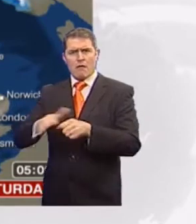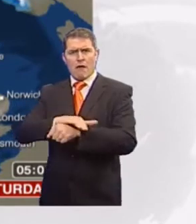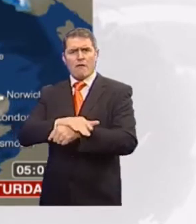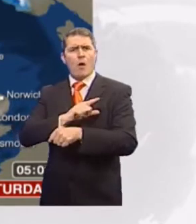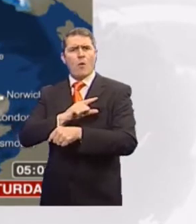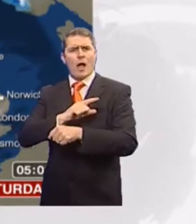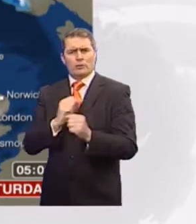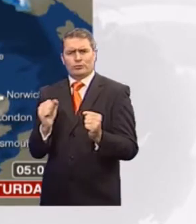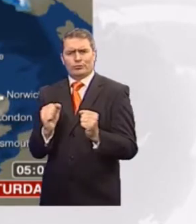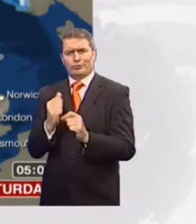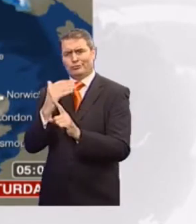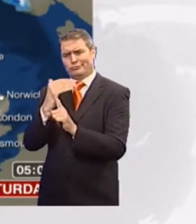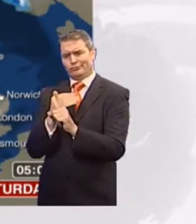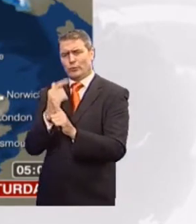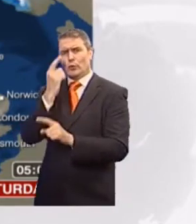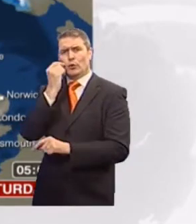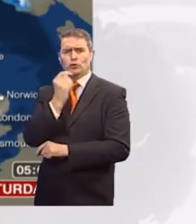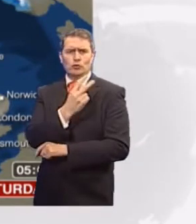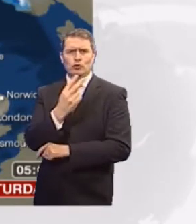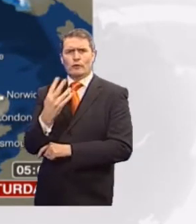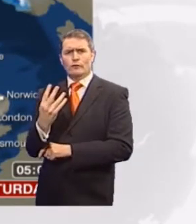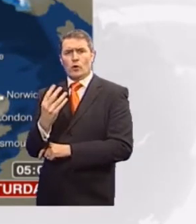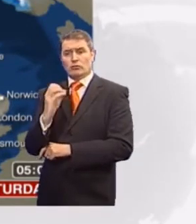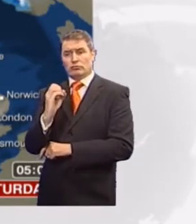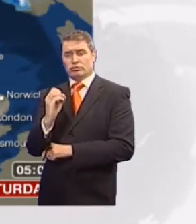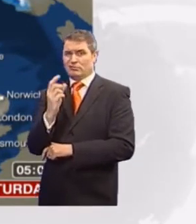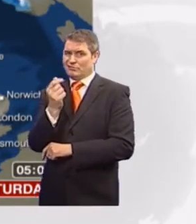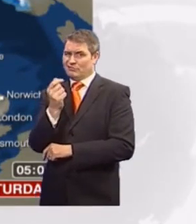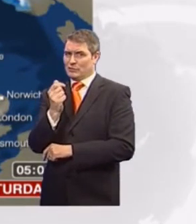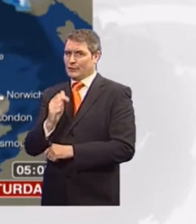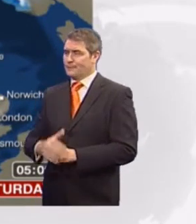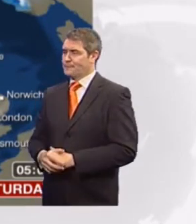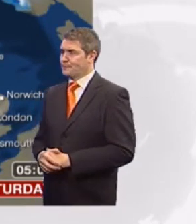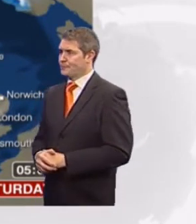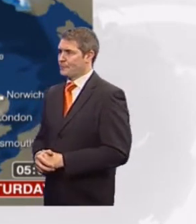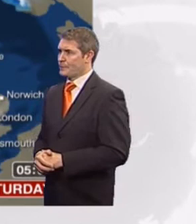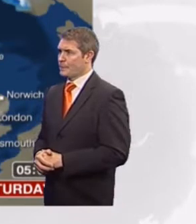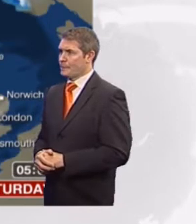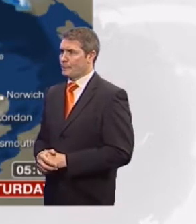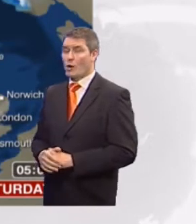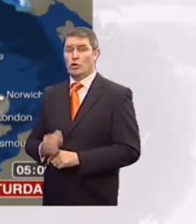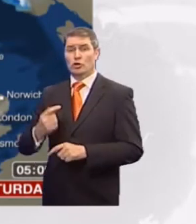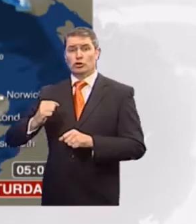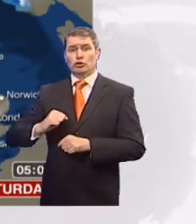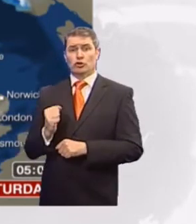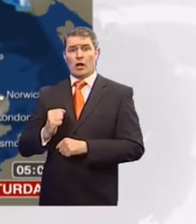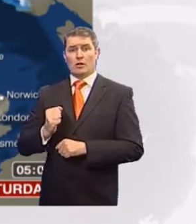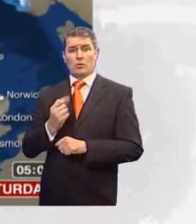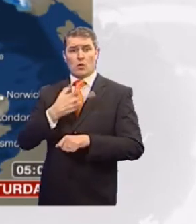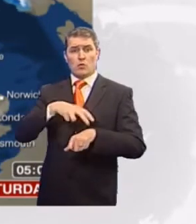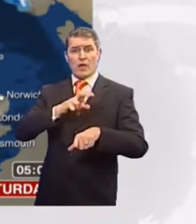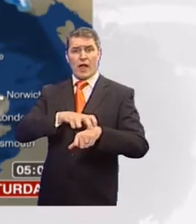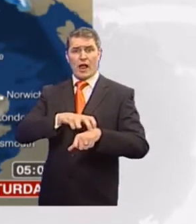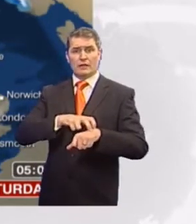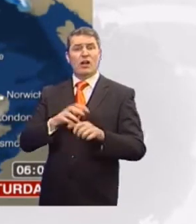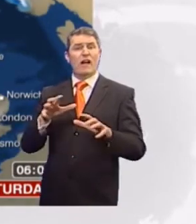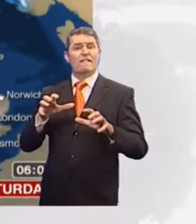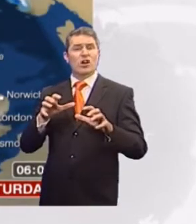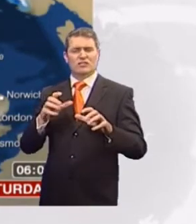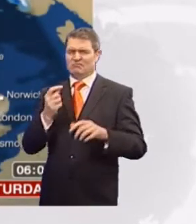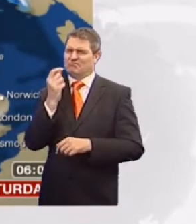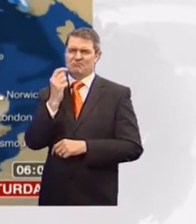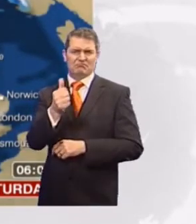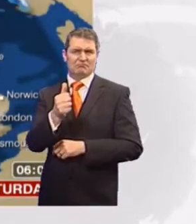Temperatures will be dropping low enough for a touch of grass frost, if not ground frost, just about anywhere. For Scotland, Northern Ireland, limited here, the frost, because temperatures will be a bit